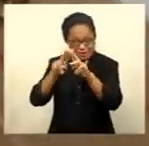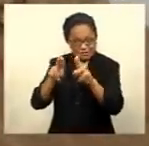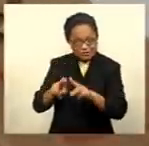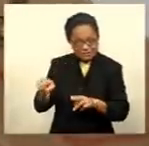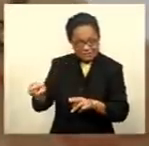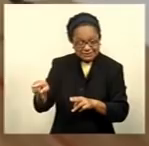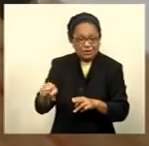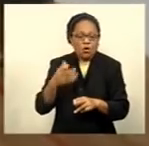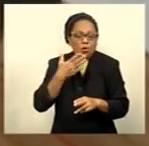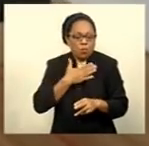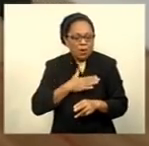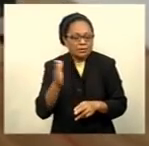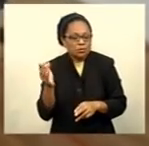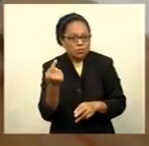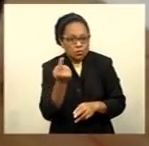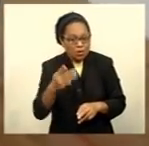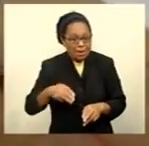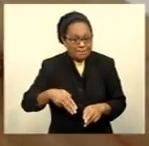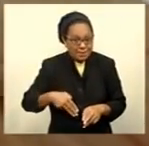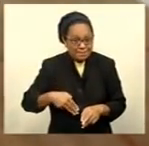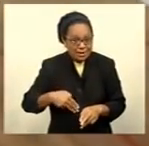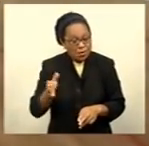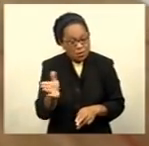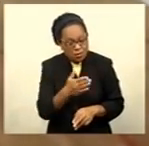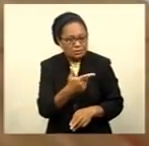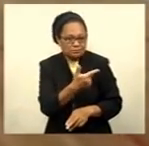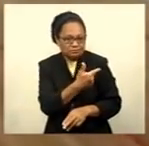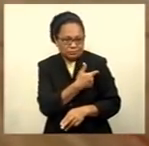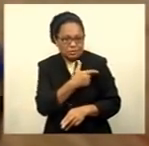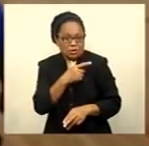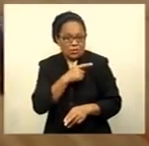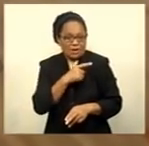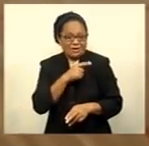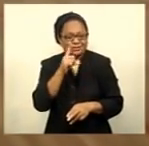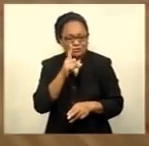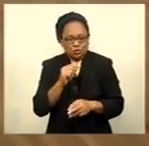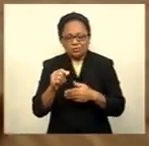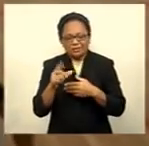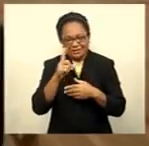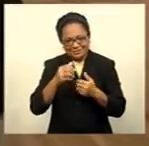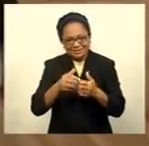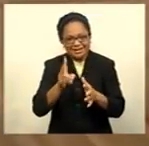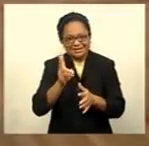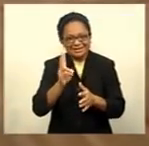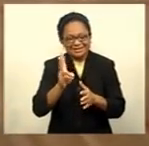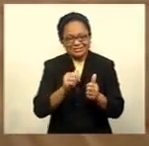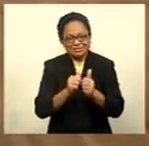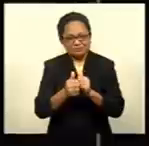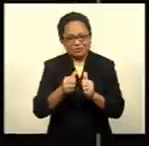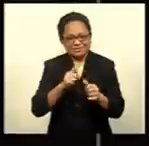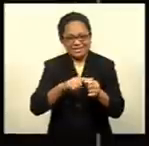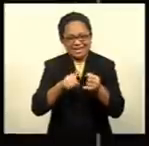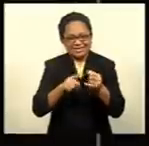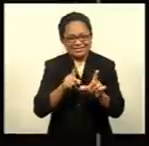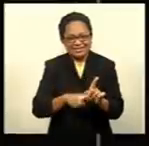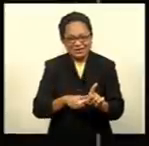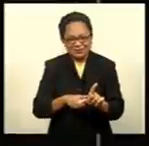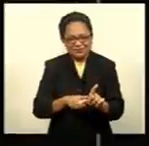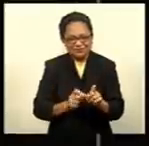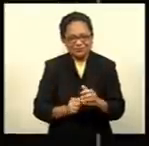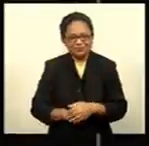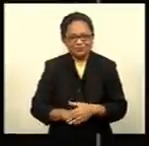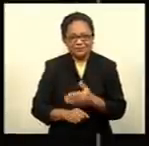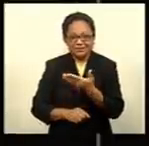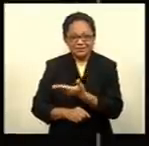vaccinated, hoping for the safe return of sports towards the end of the year. Dhalima Terukula, FBC Sports. The football